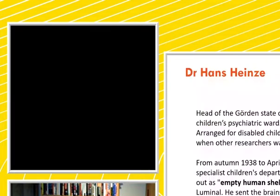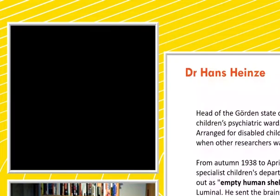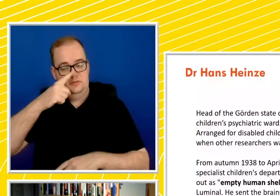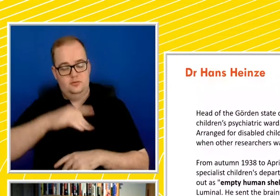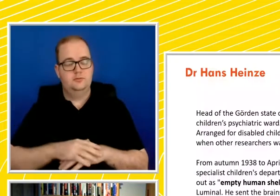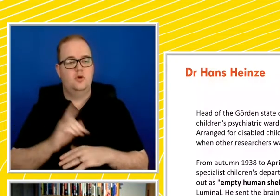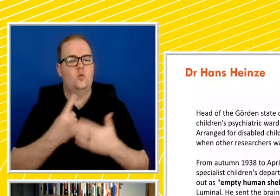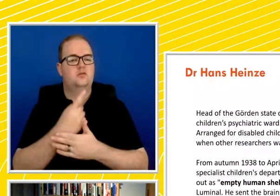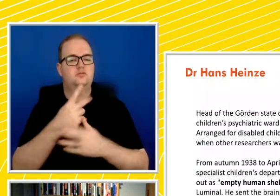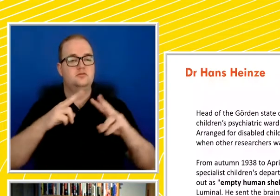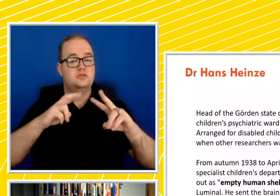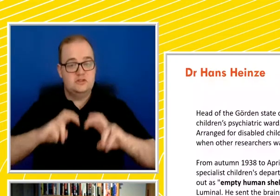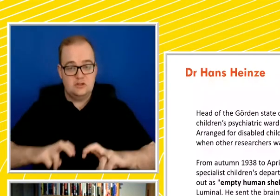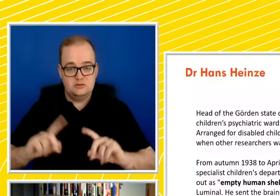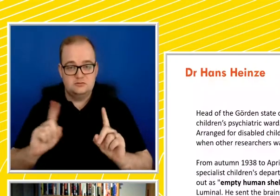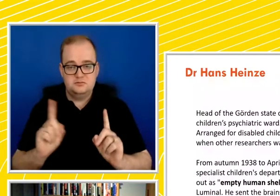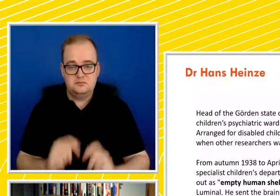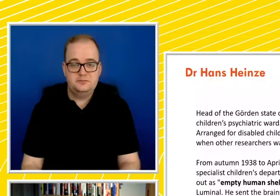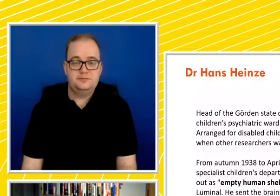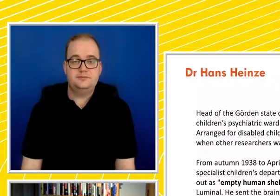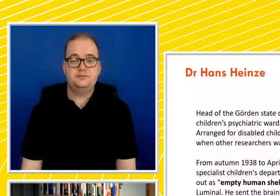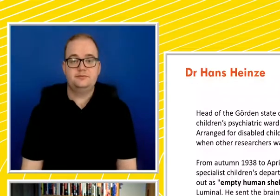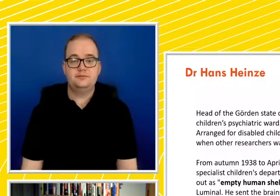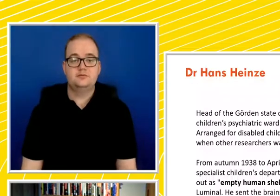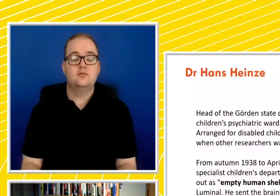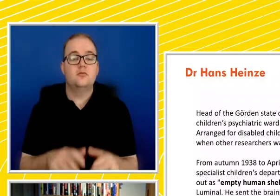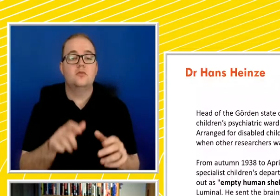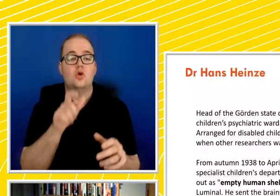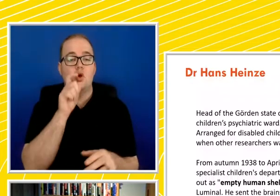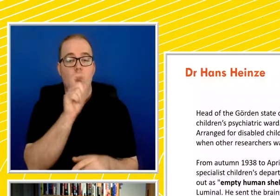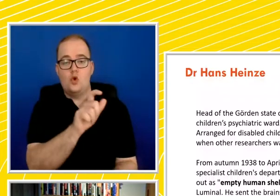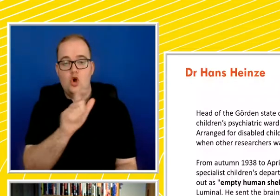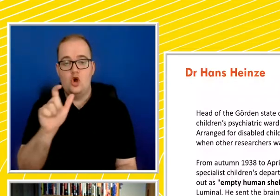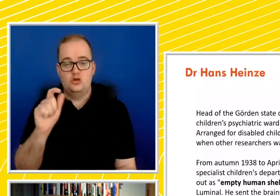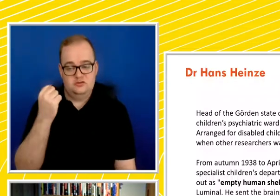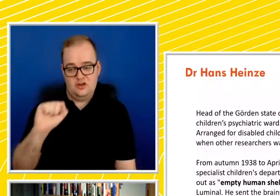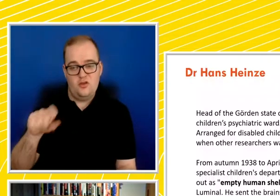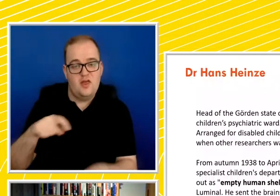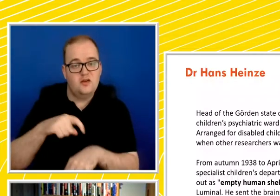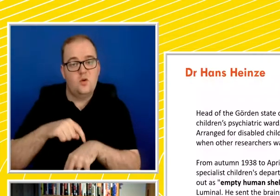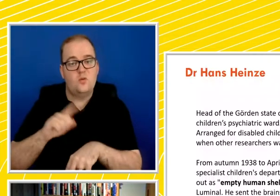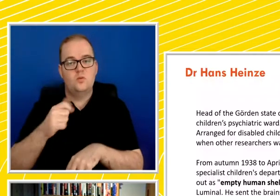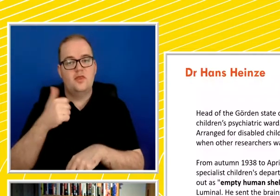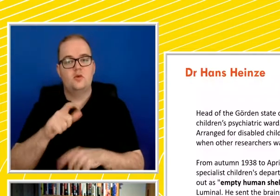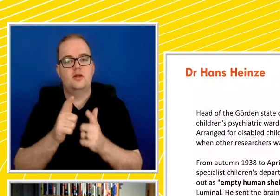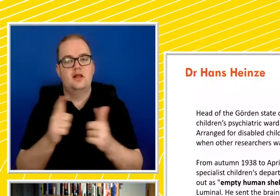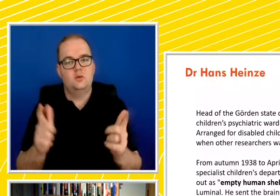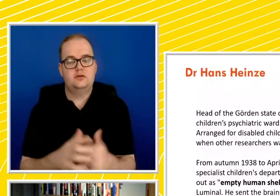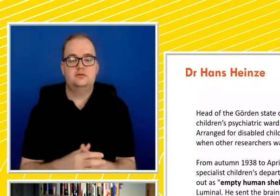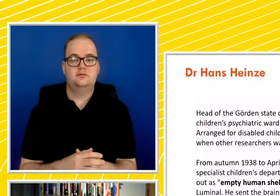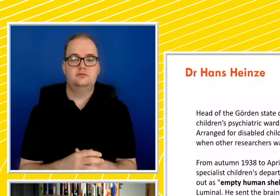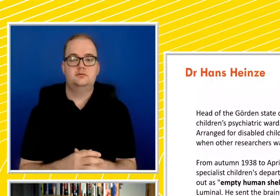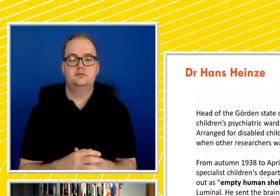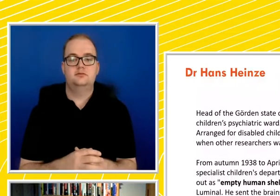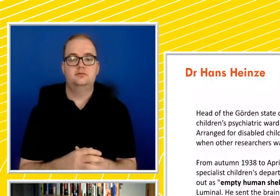undertaken, the terminology that was still being used, the